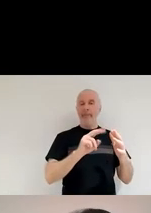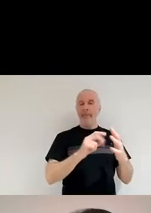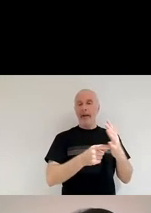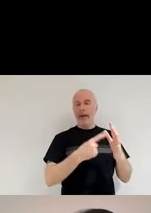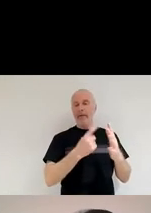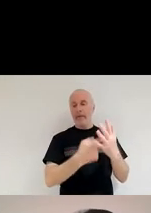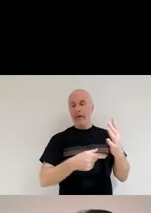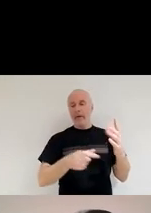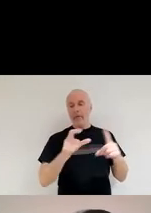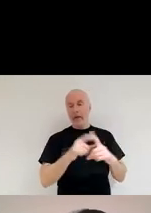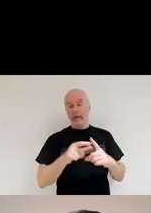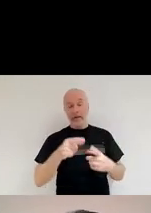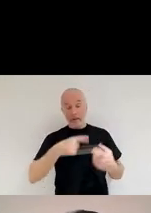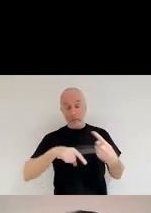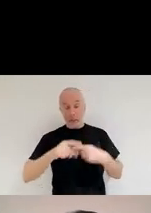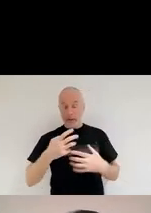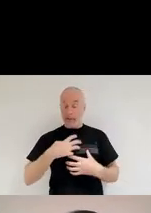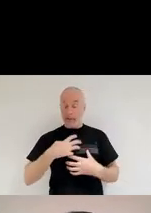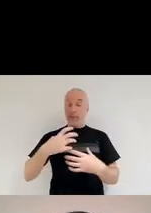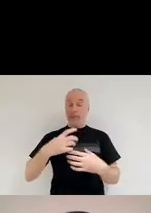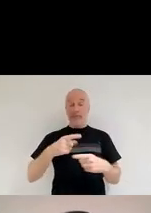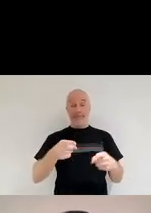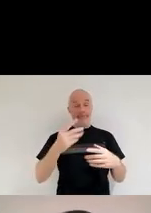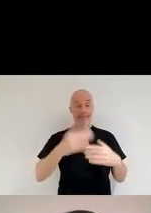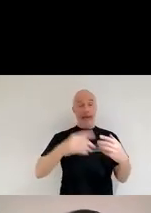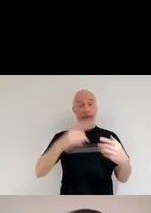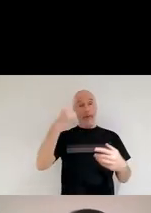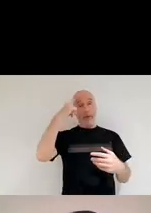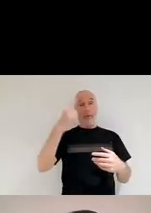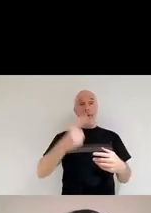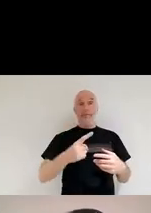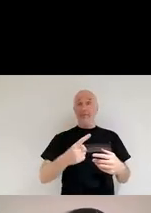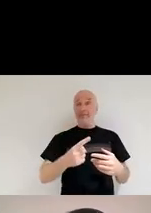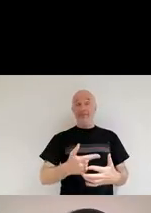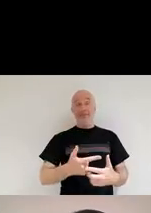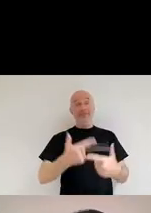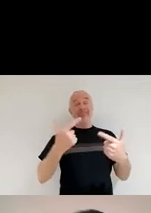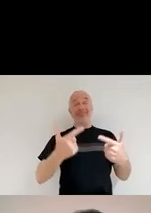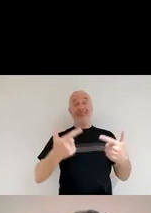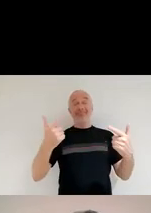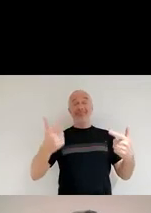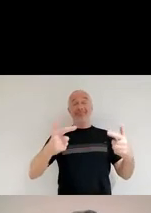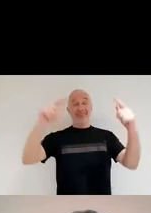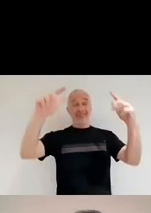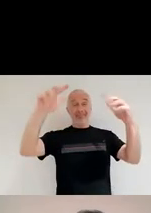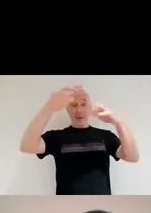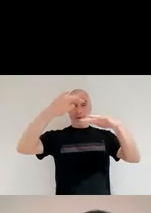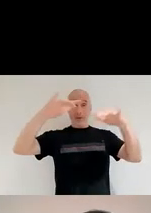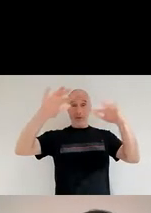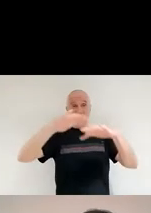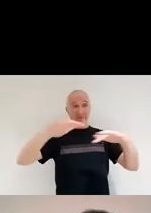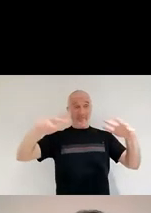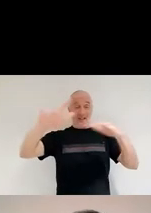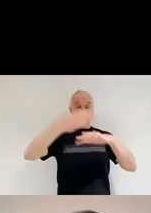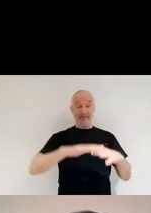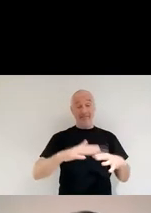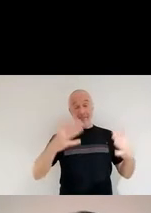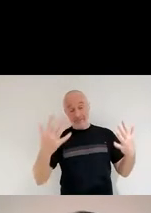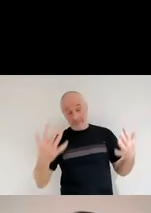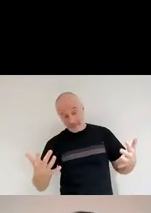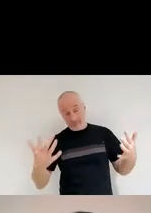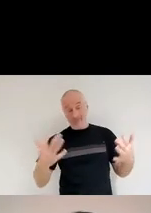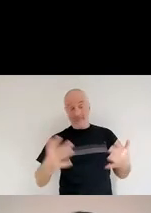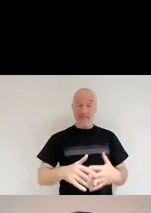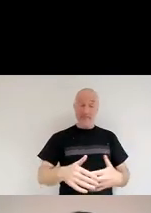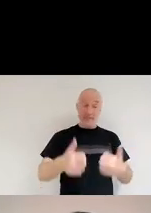didn't think that there was this much dust in the universe. We thought it was a lot less, but okay. We have a lot of dust. That's fine. But then